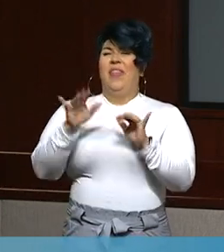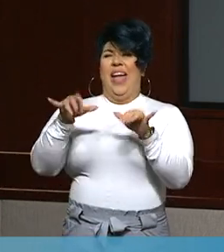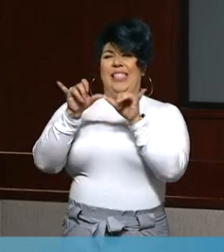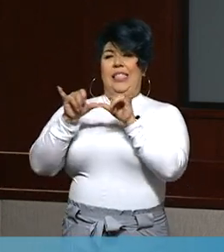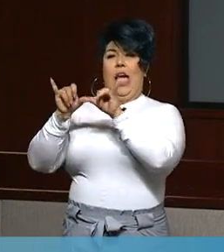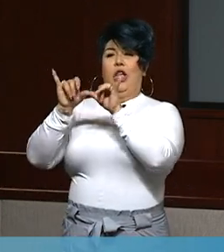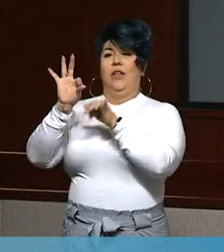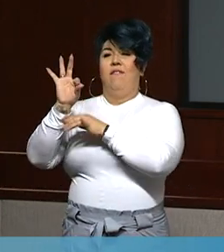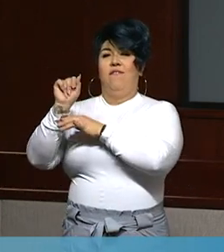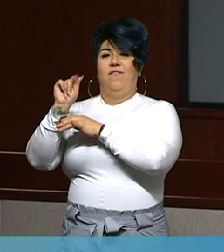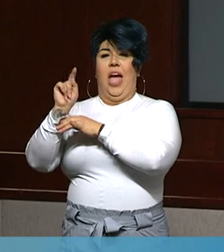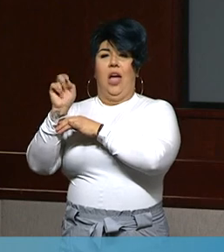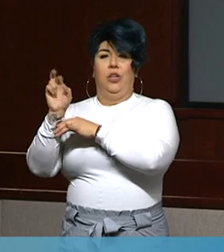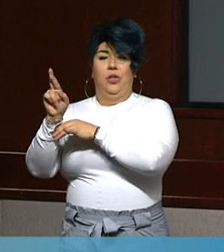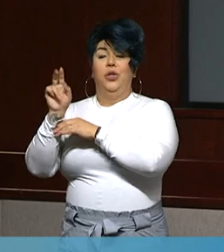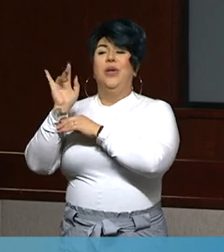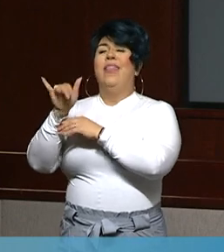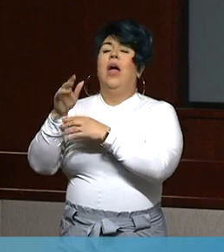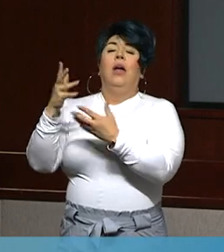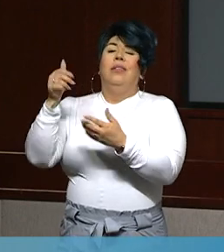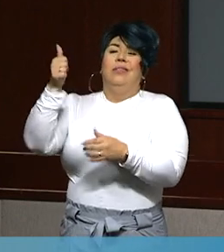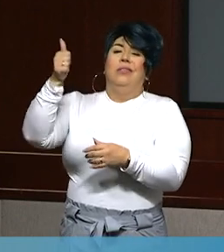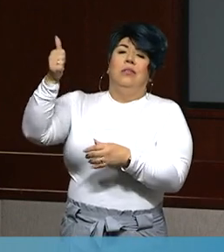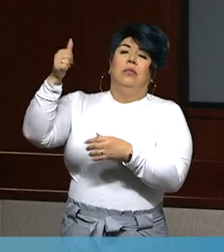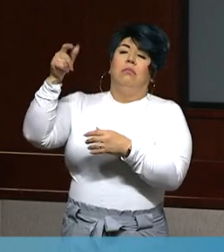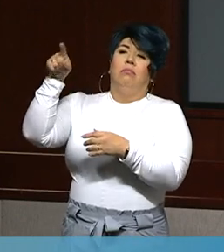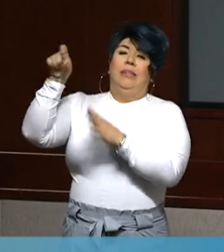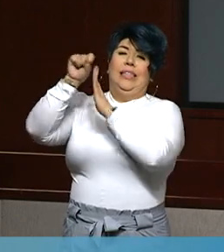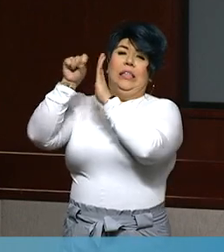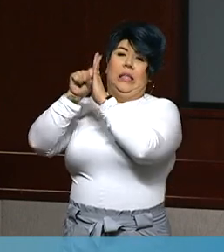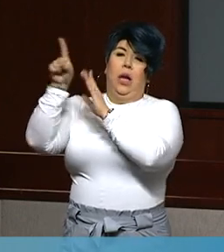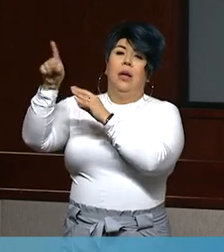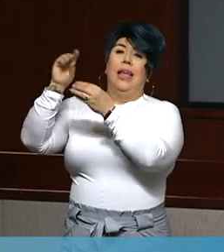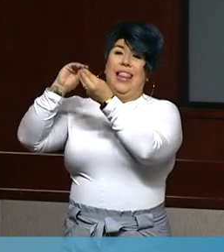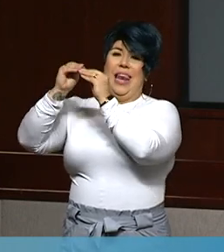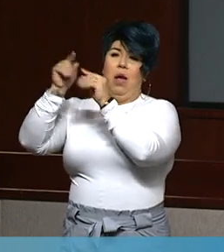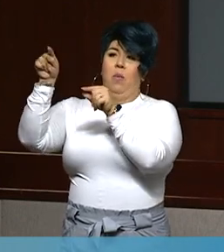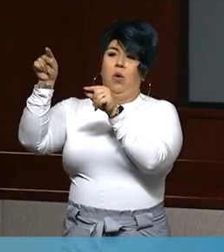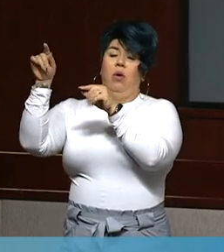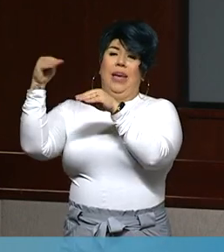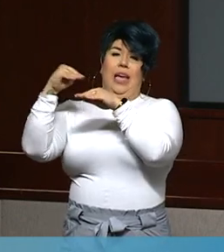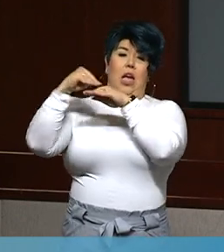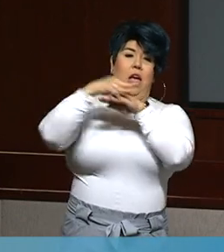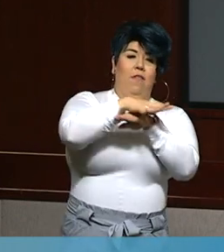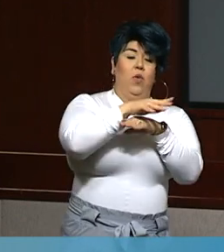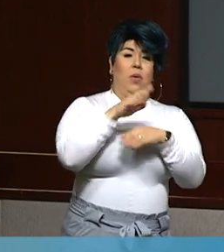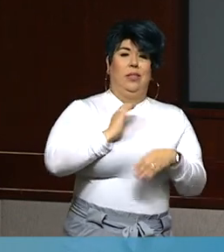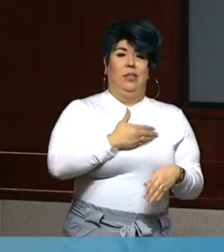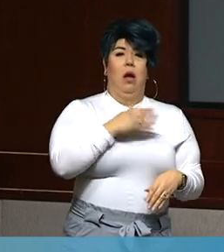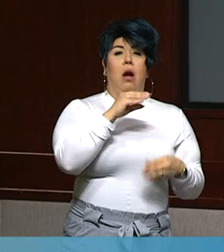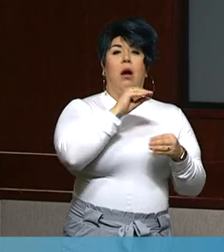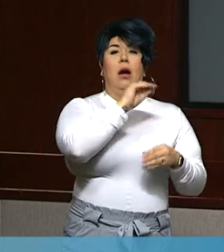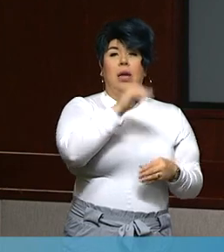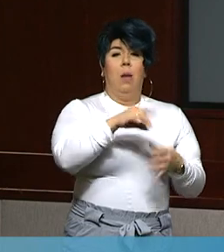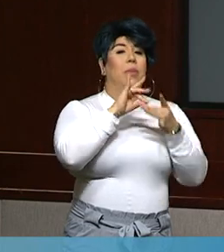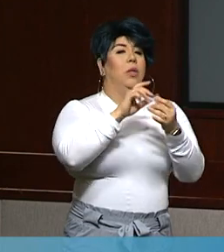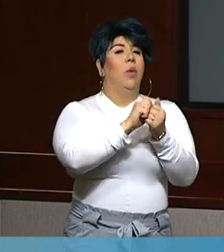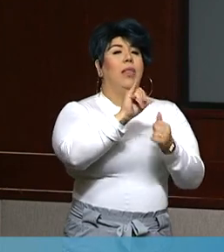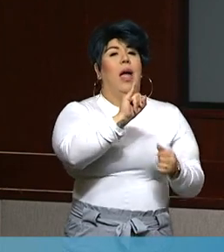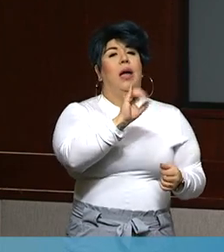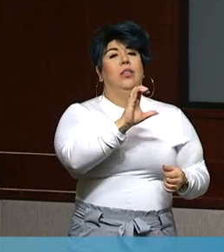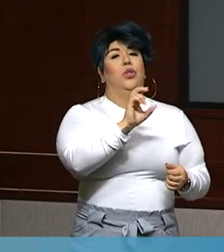factor is an arbitrary adjustment that's made to the available ICU capacity within counties and within regions